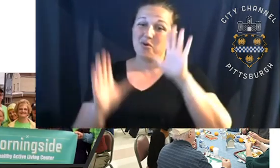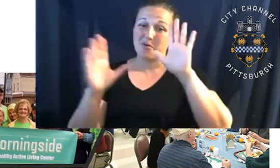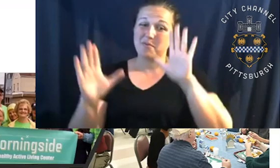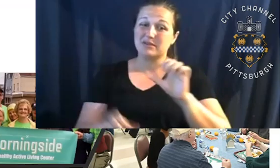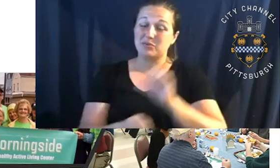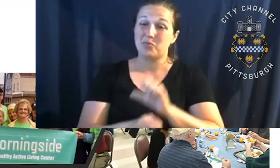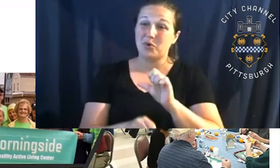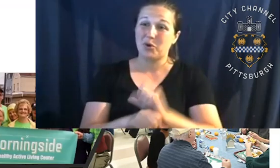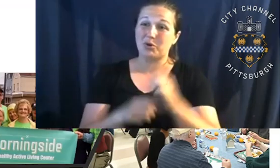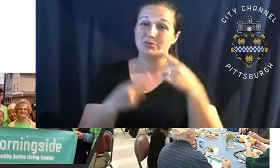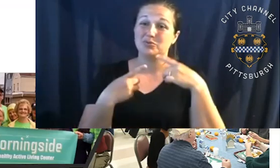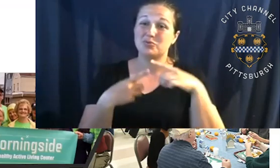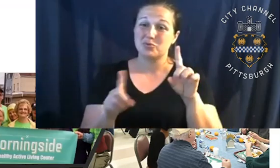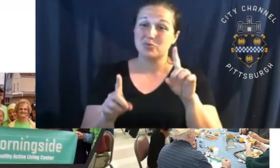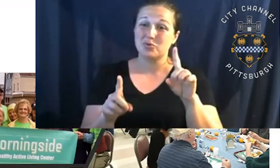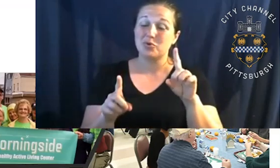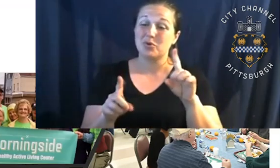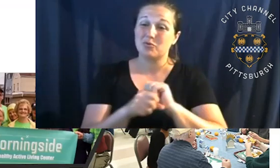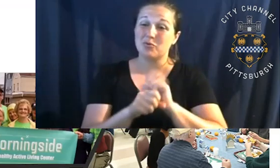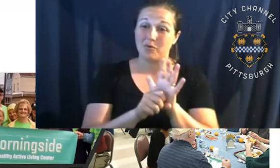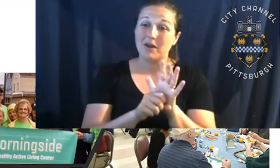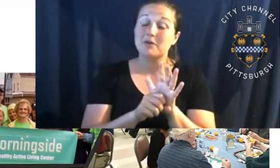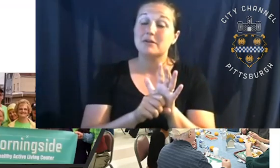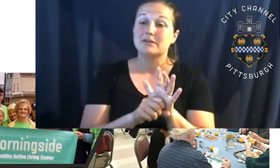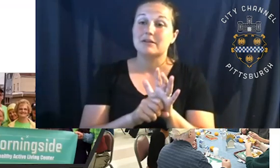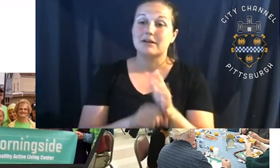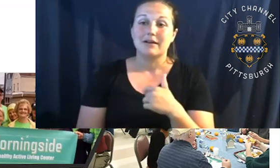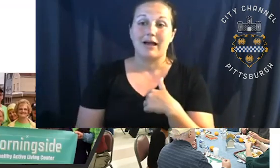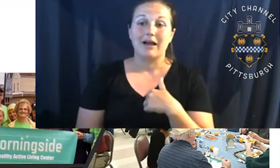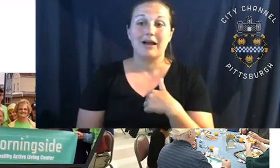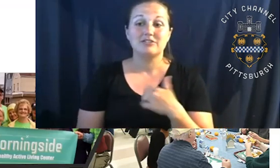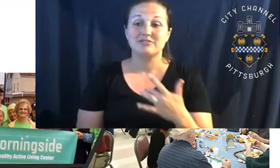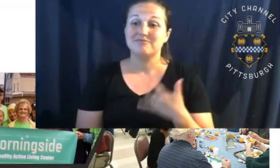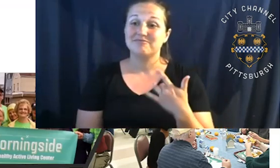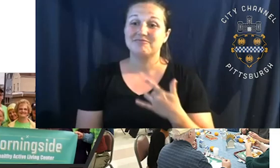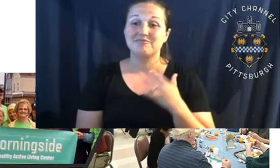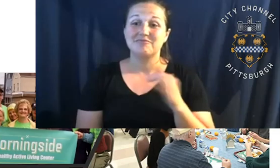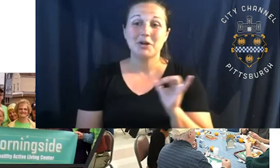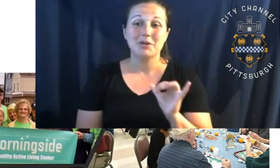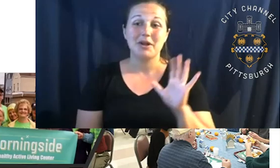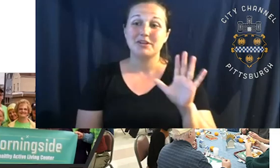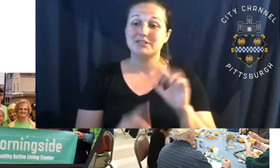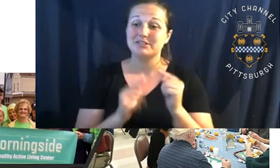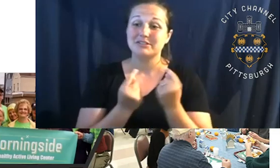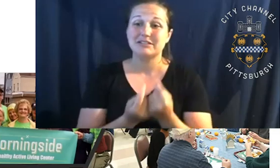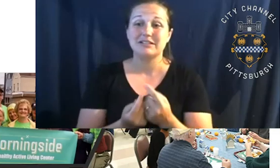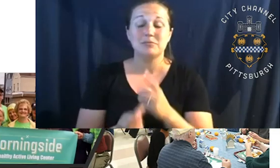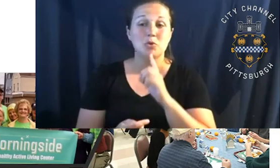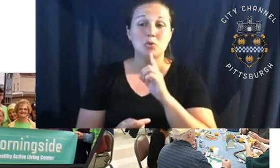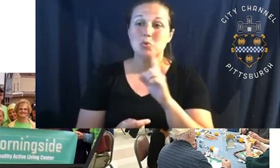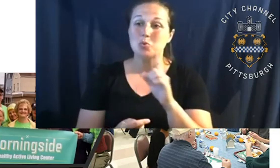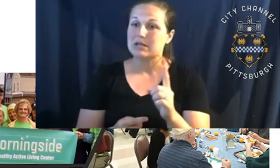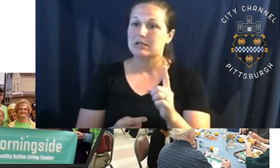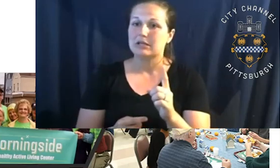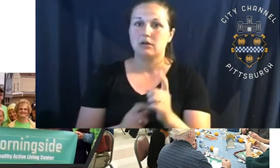during this COVID-19 stuff, um, I just feel that his team has kind of moved heaven and earth, um, to get